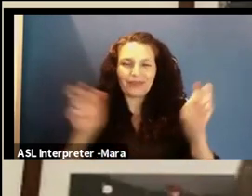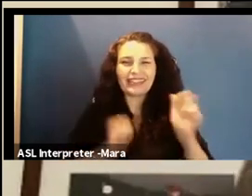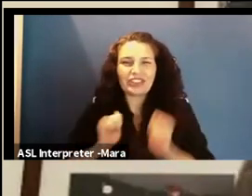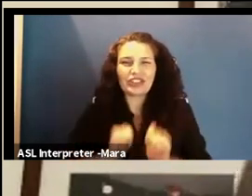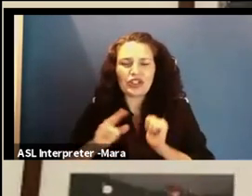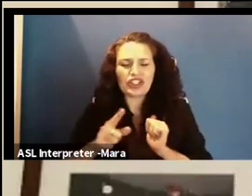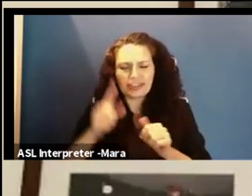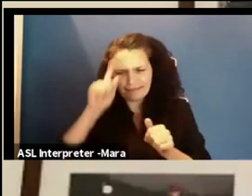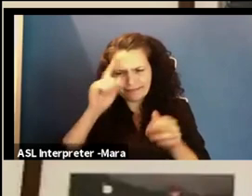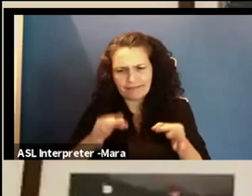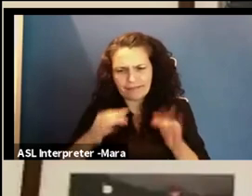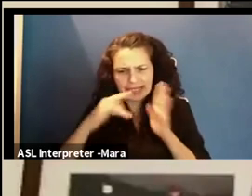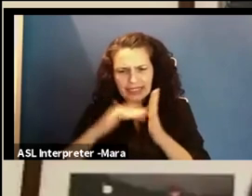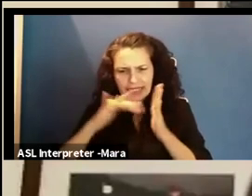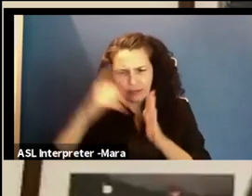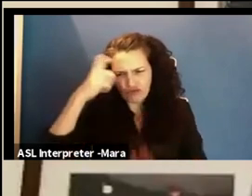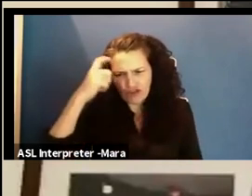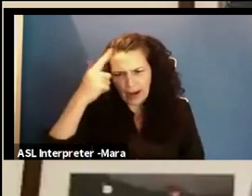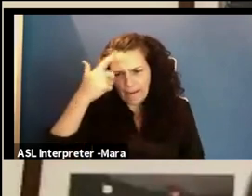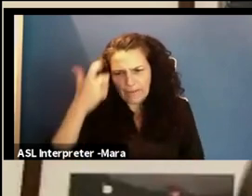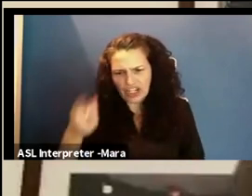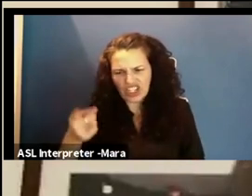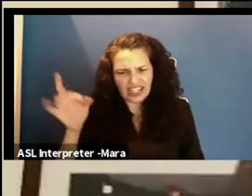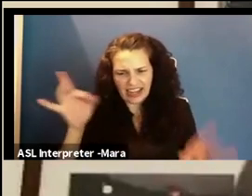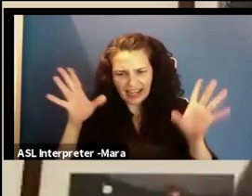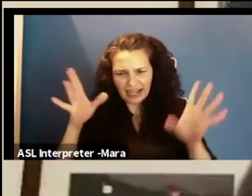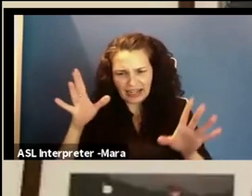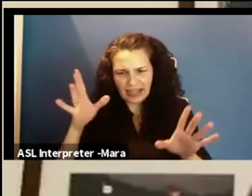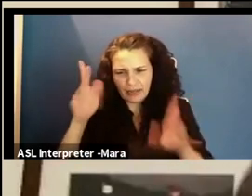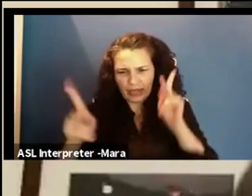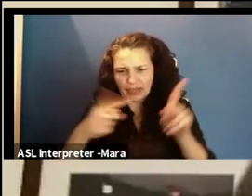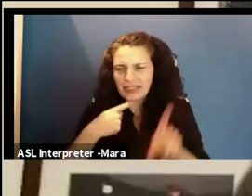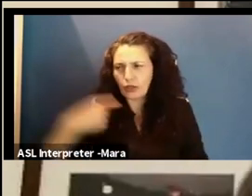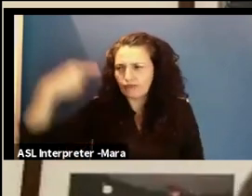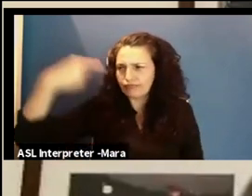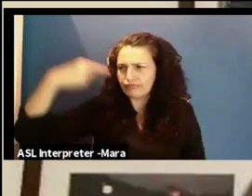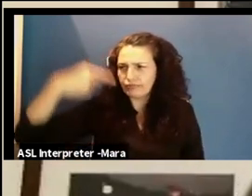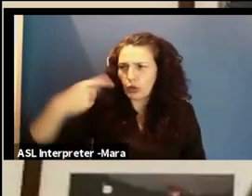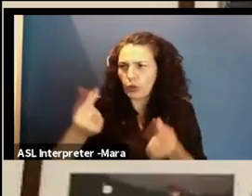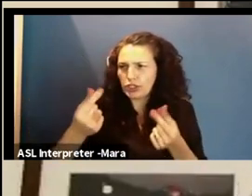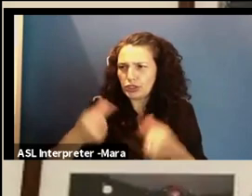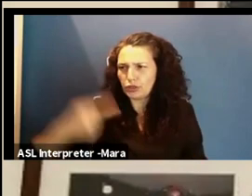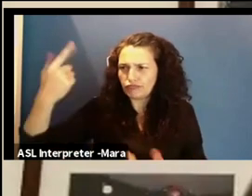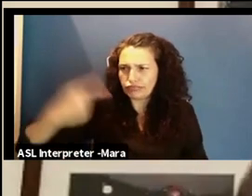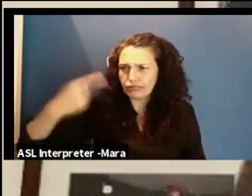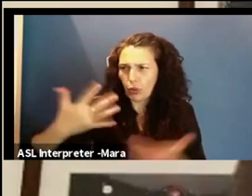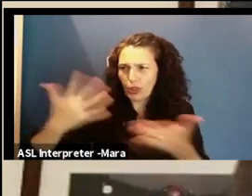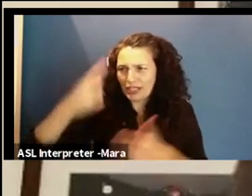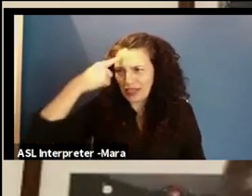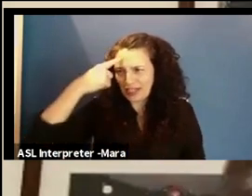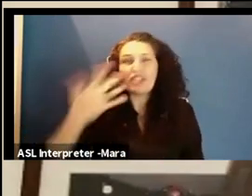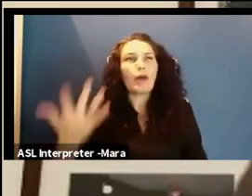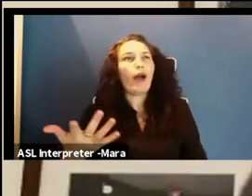brain because she hated being told what to do and what to think. And that's what the brain does. And she thought by, well, she figured that